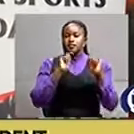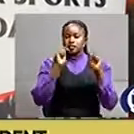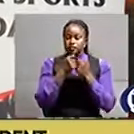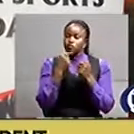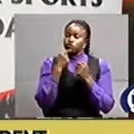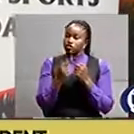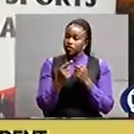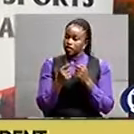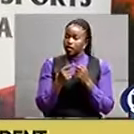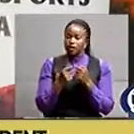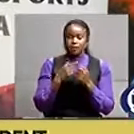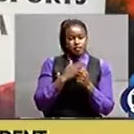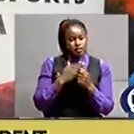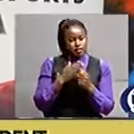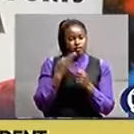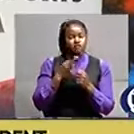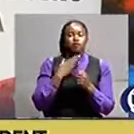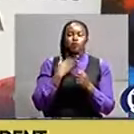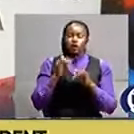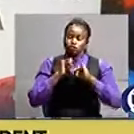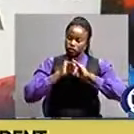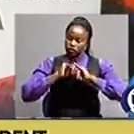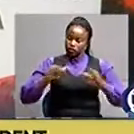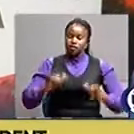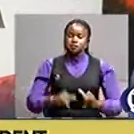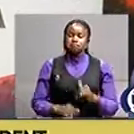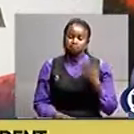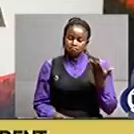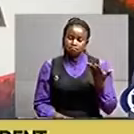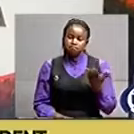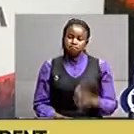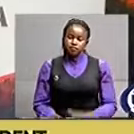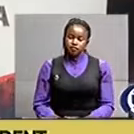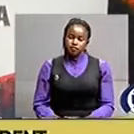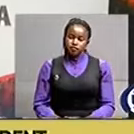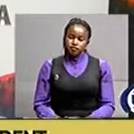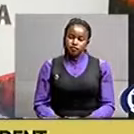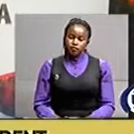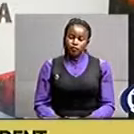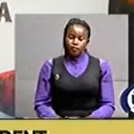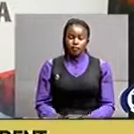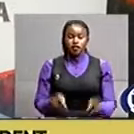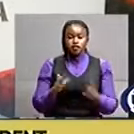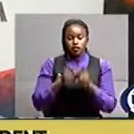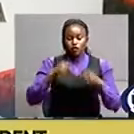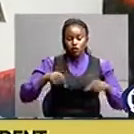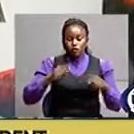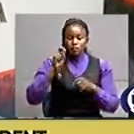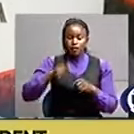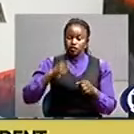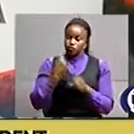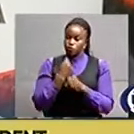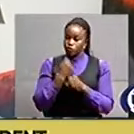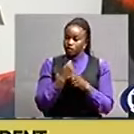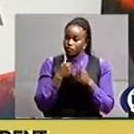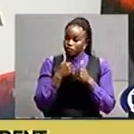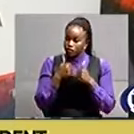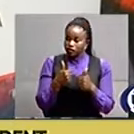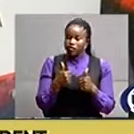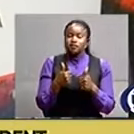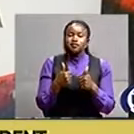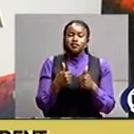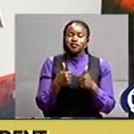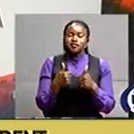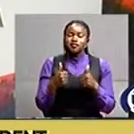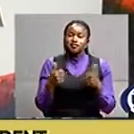are doing the cleanup there are no fears there's no fear there's no favors here we have to do what we have to do and you